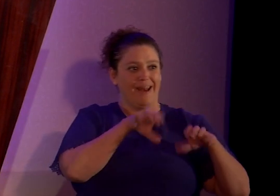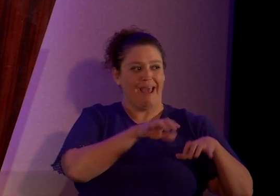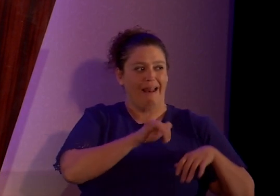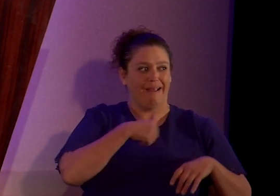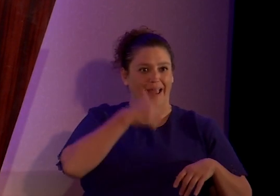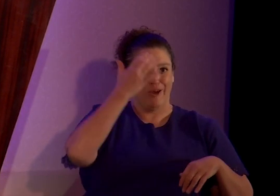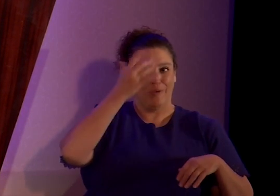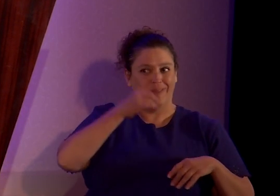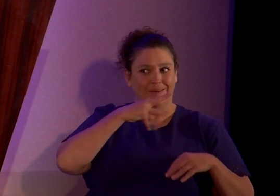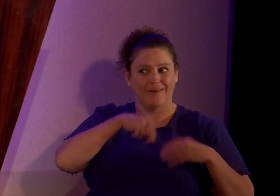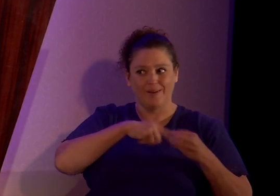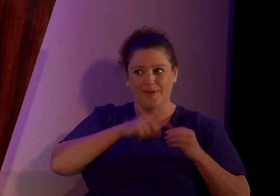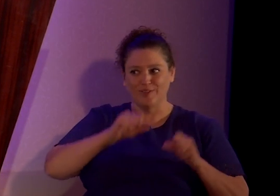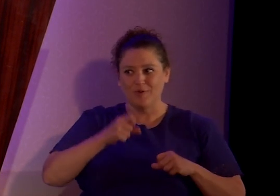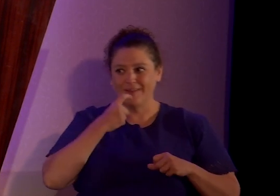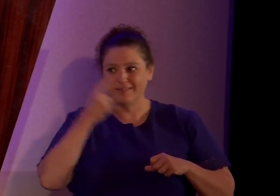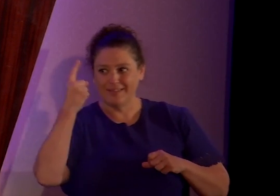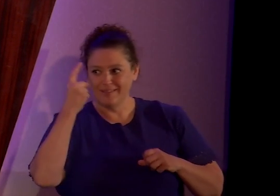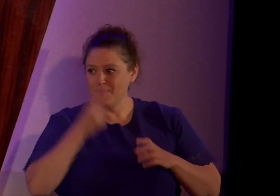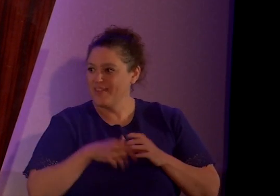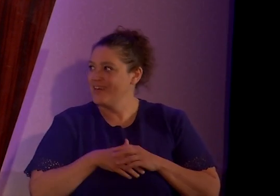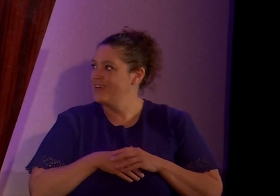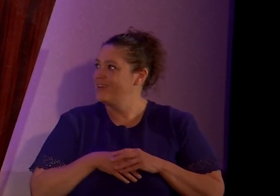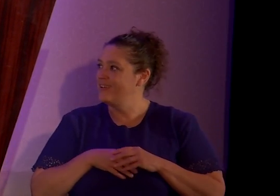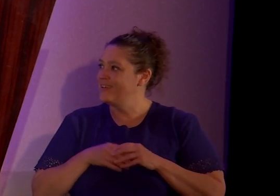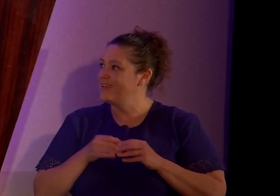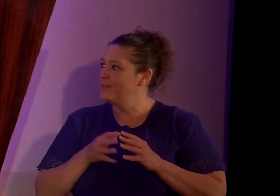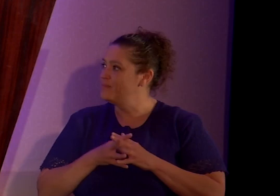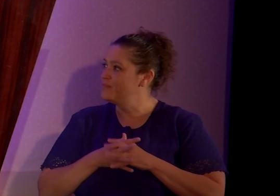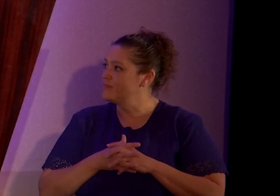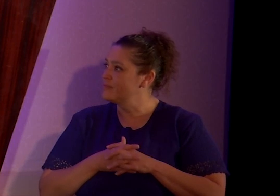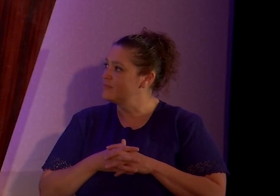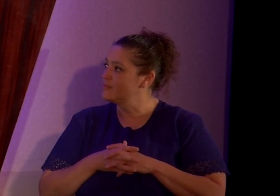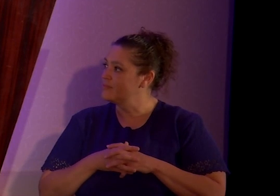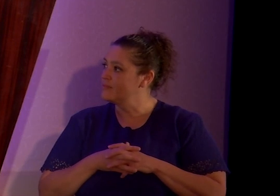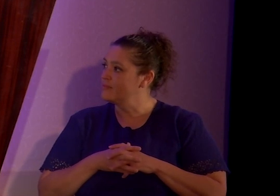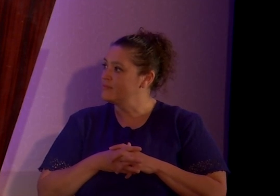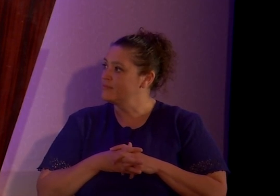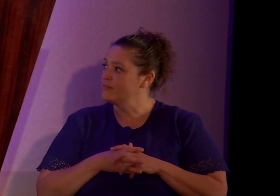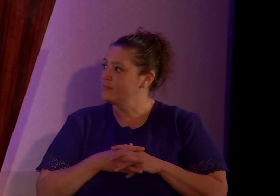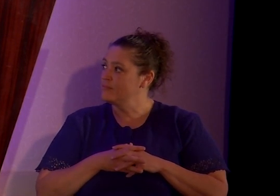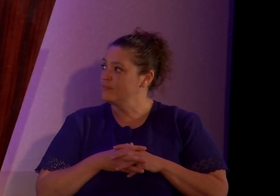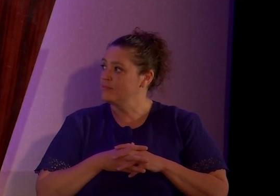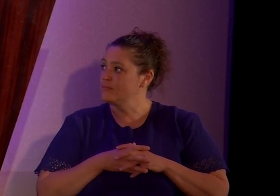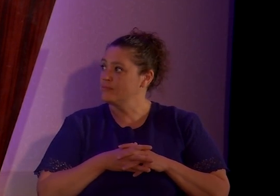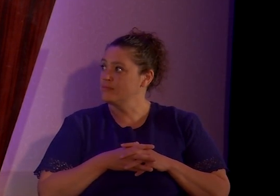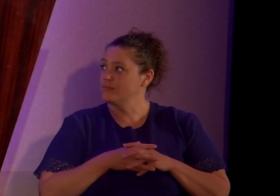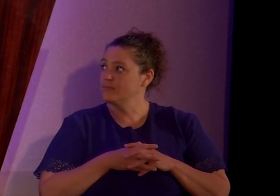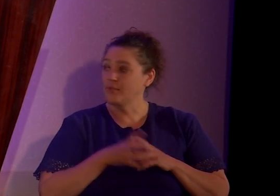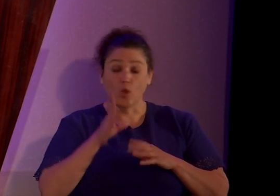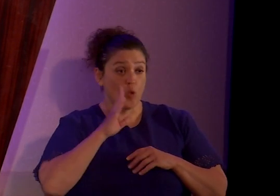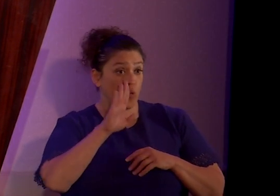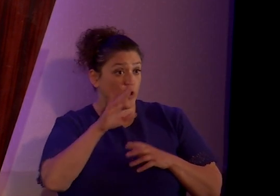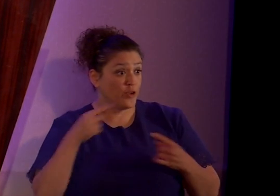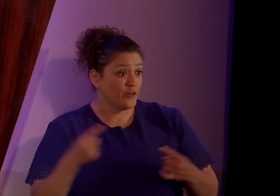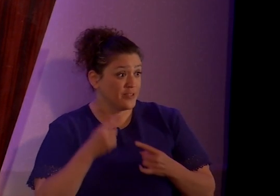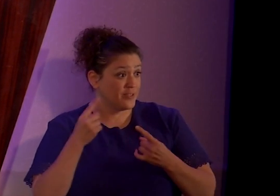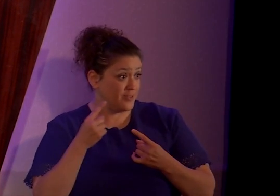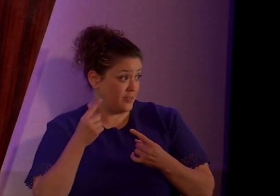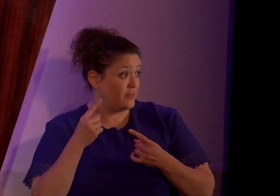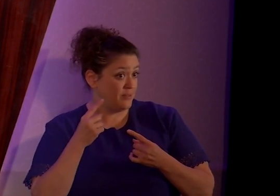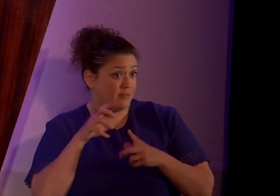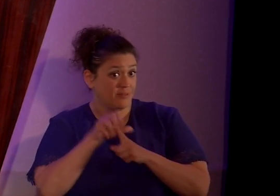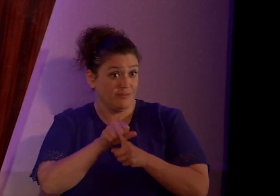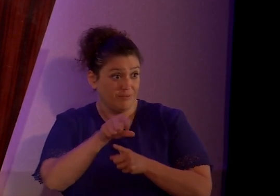you know, say something. But, um, will your sins find you out?